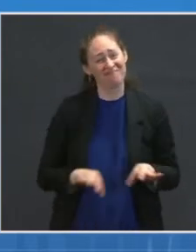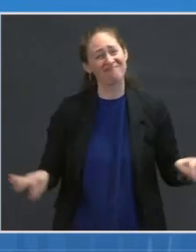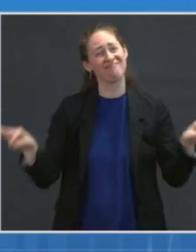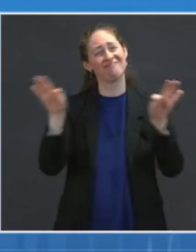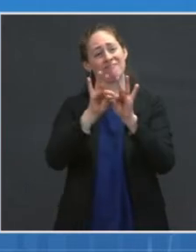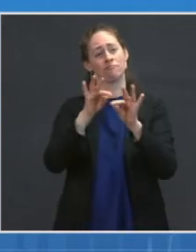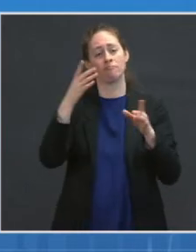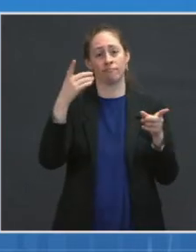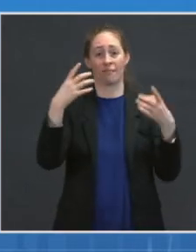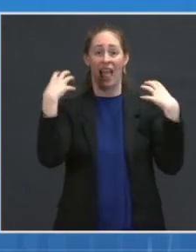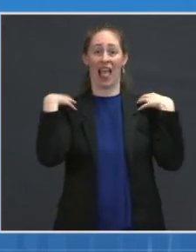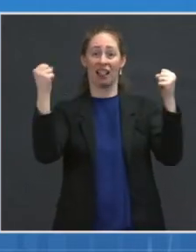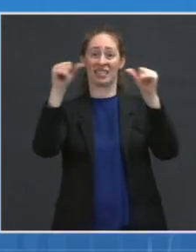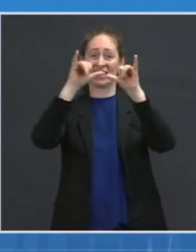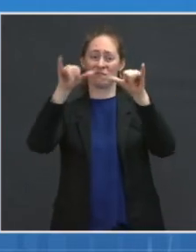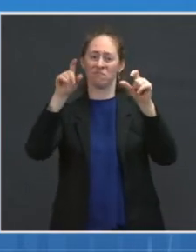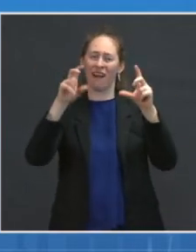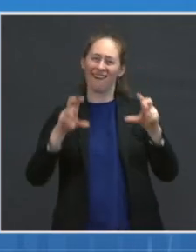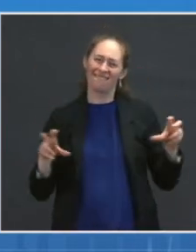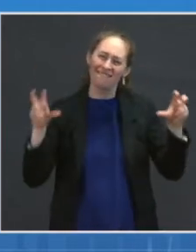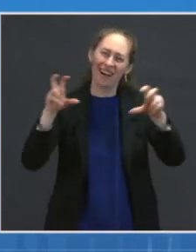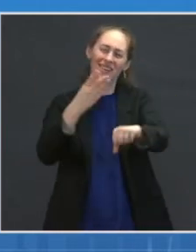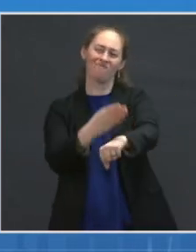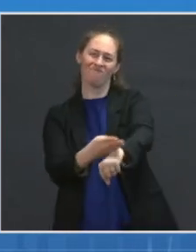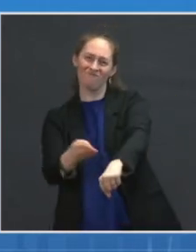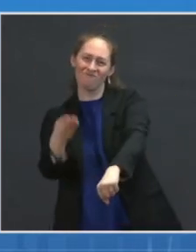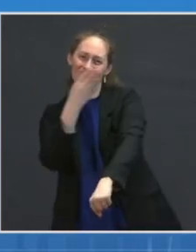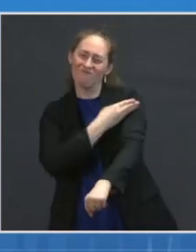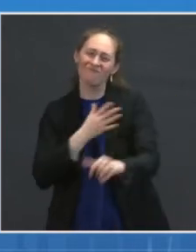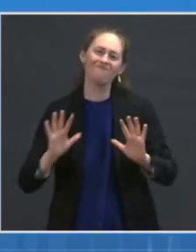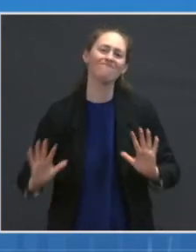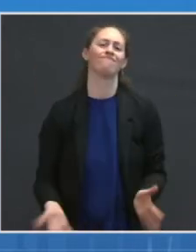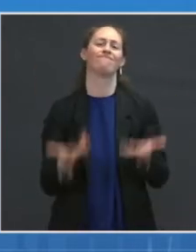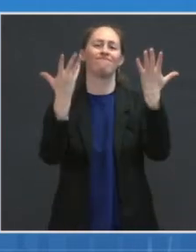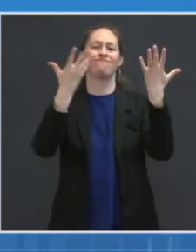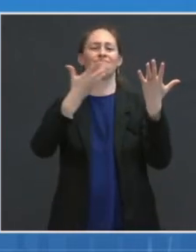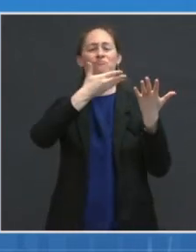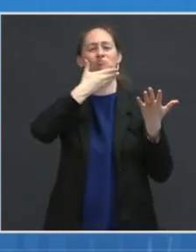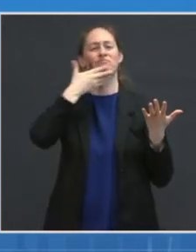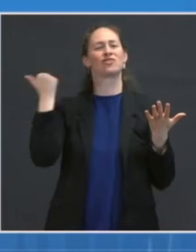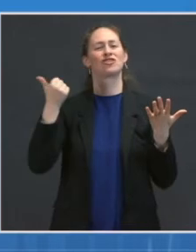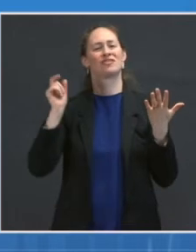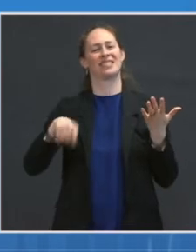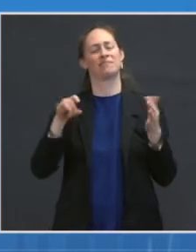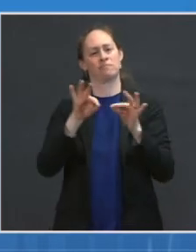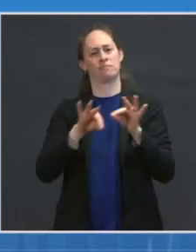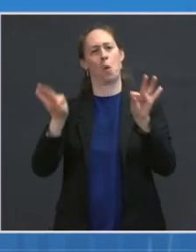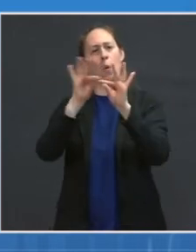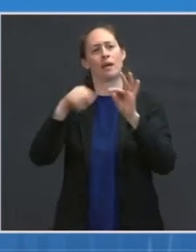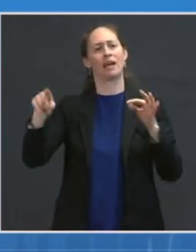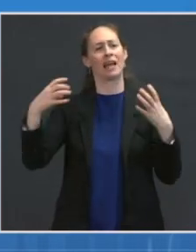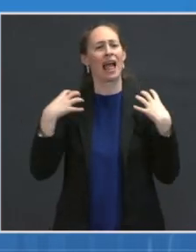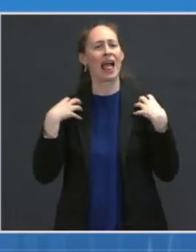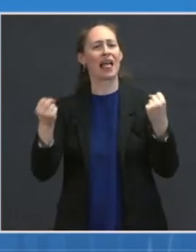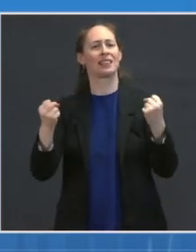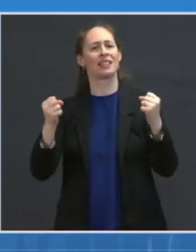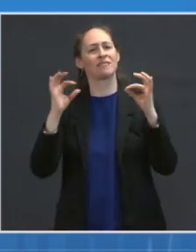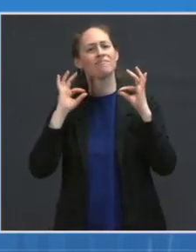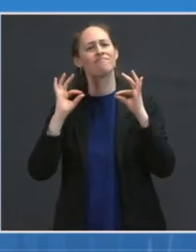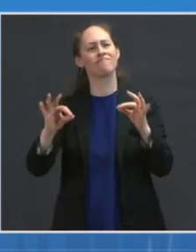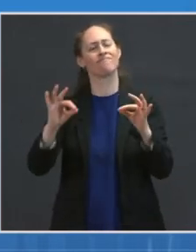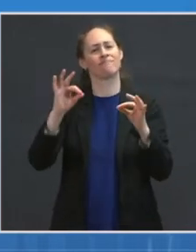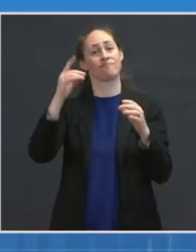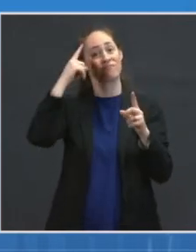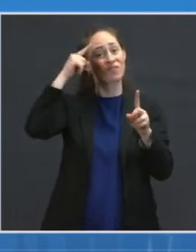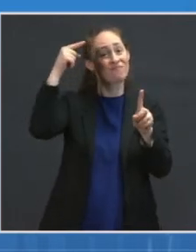the entire nation, and especially in improving the health of the ethnic and racial minorities that took the hardest hit.